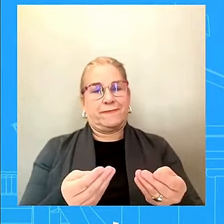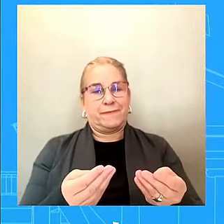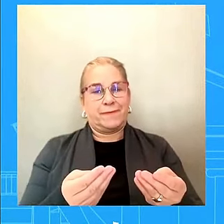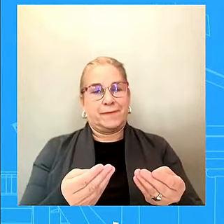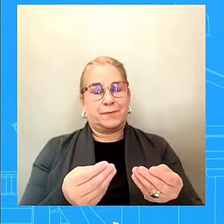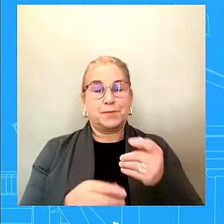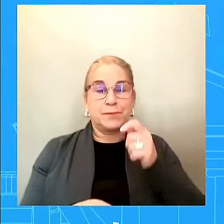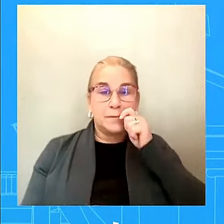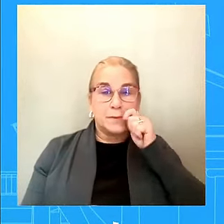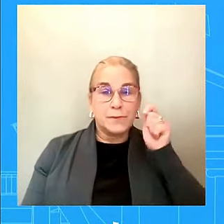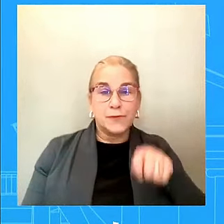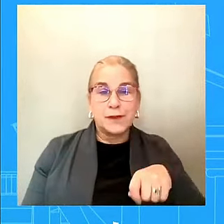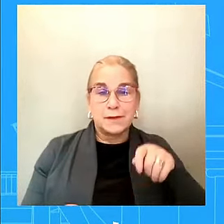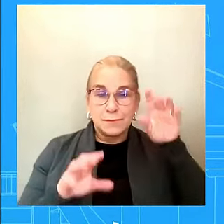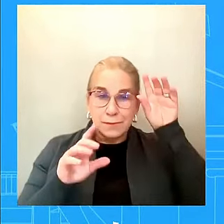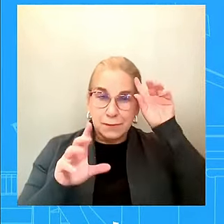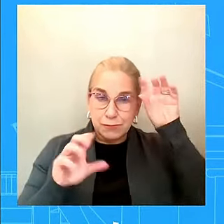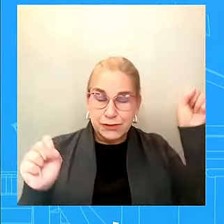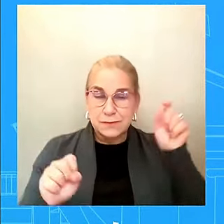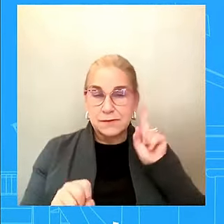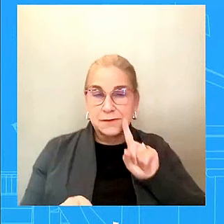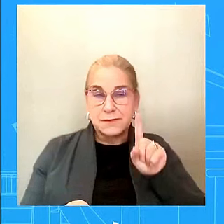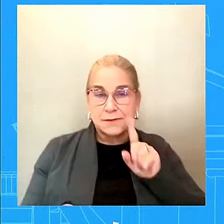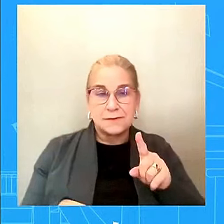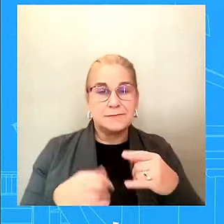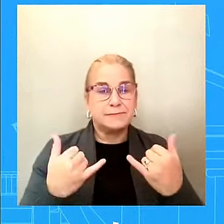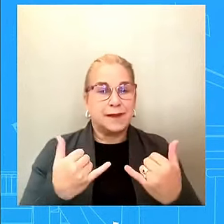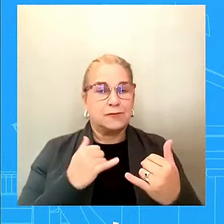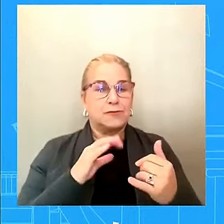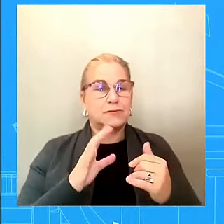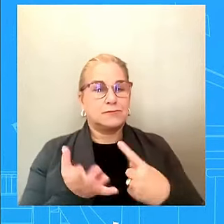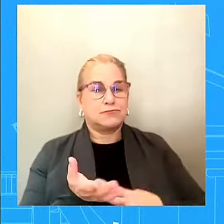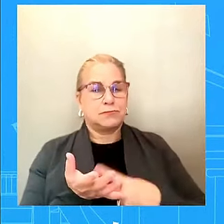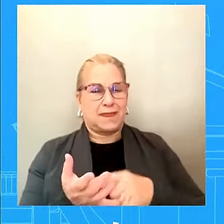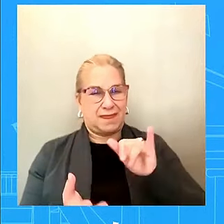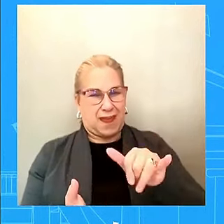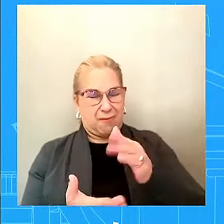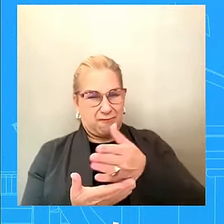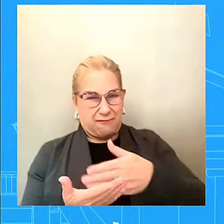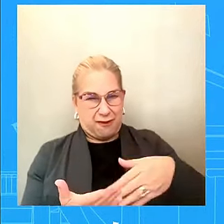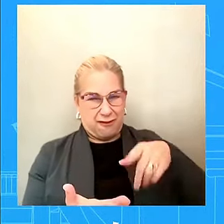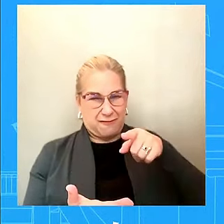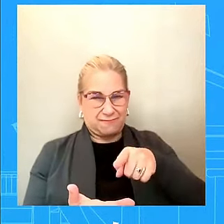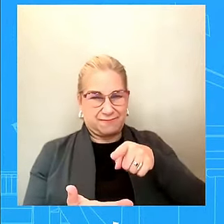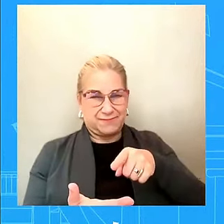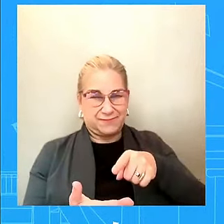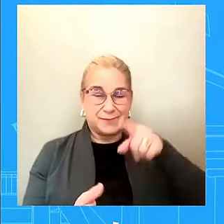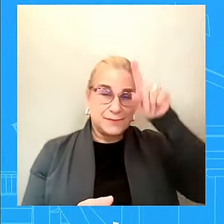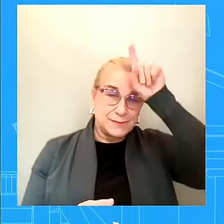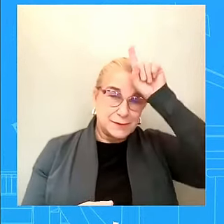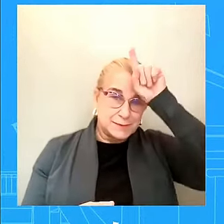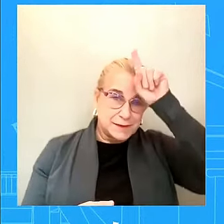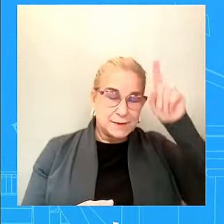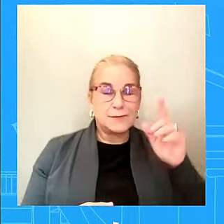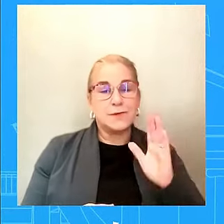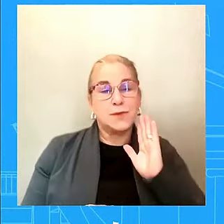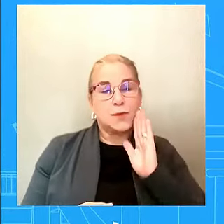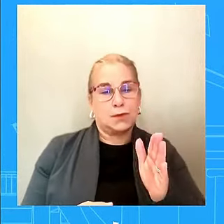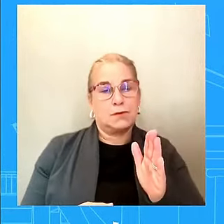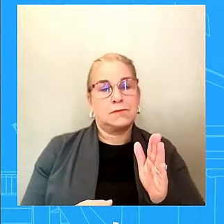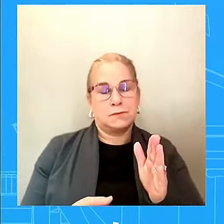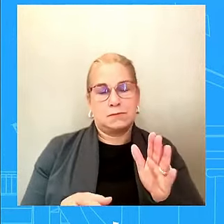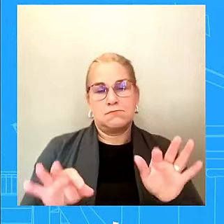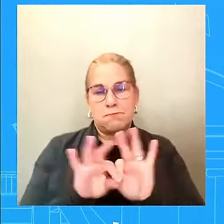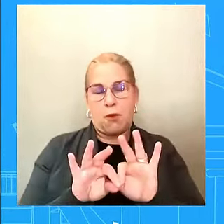part of the conversation that the president has when he's in Germany. So we're going to continue to provide assistance, show our support for